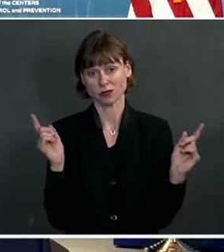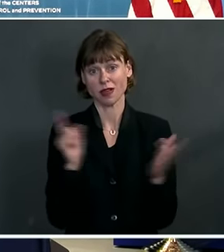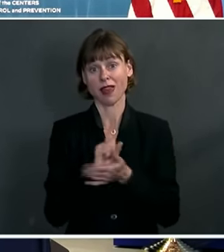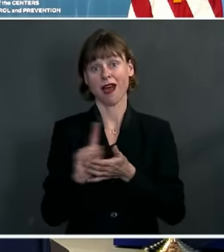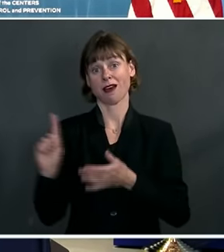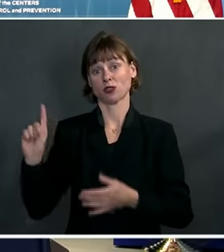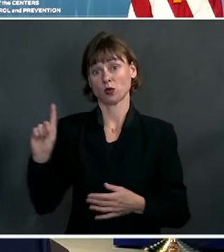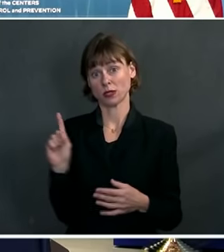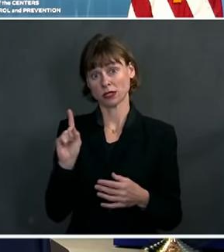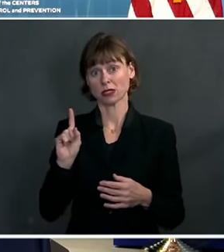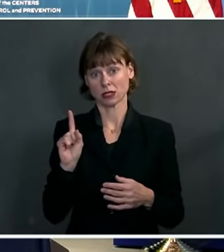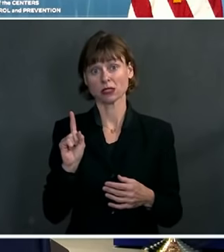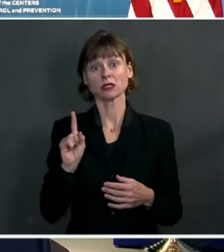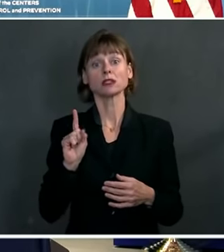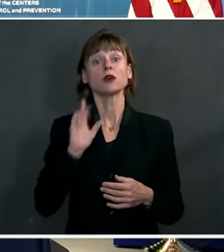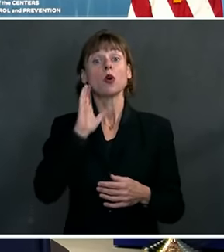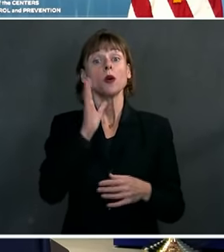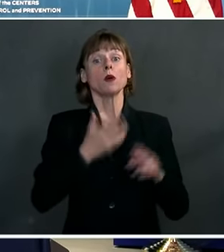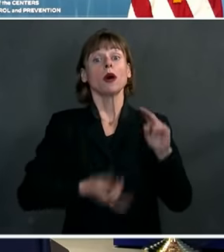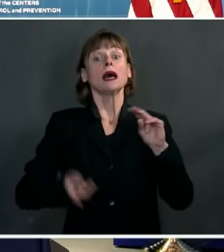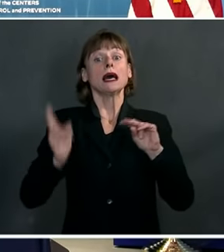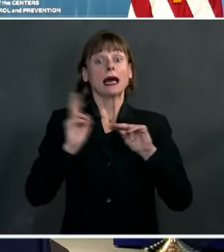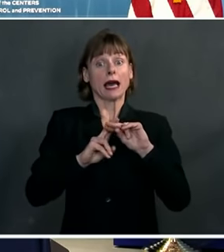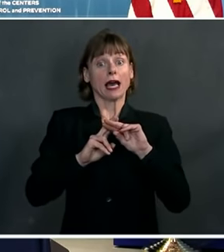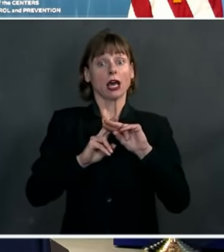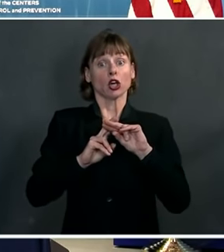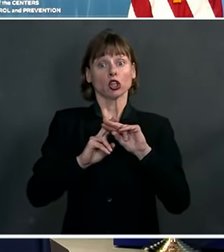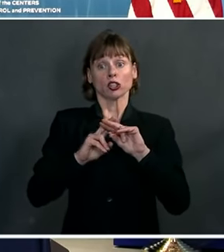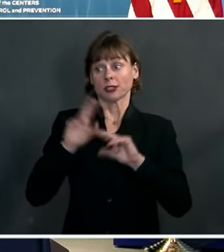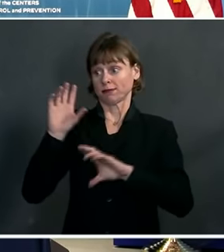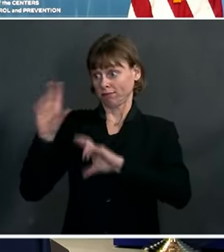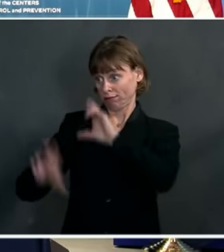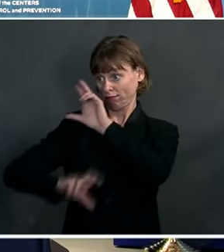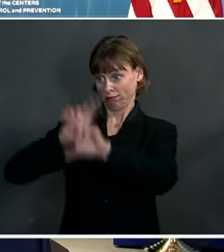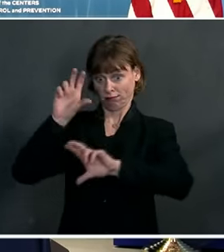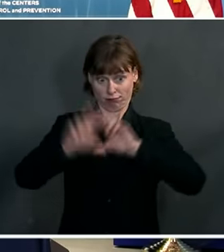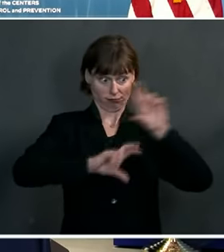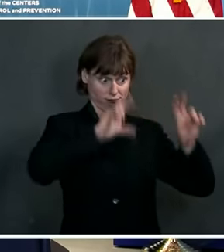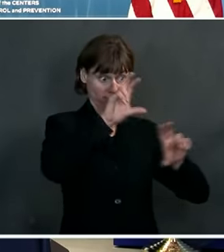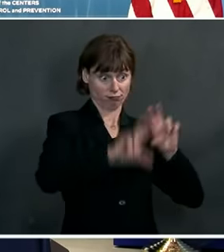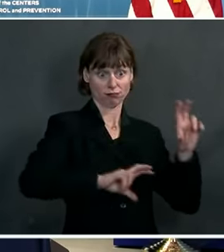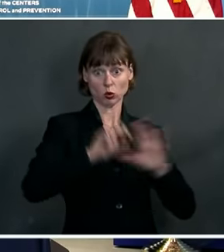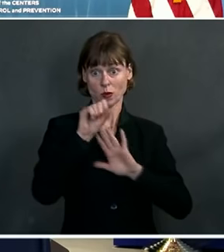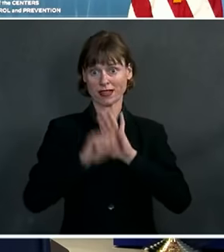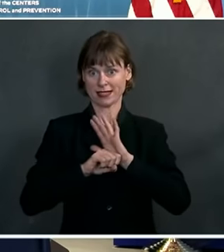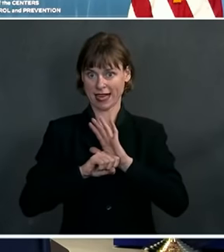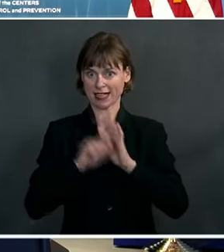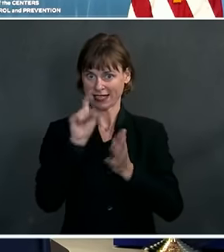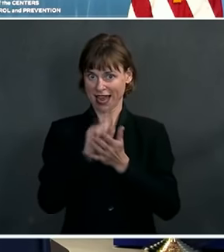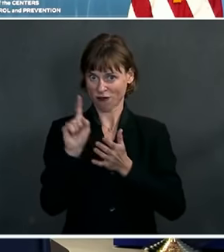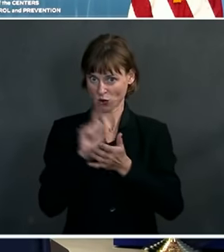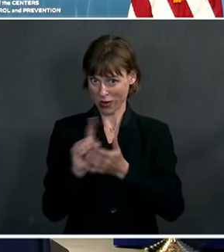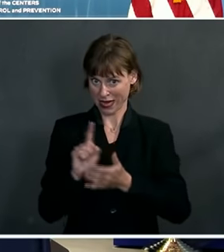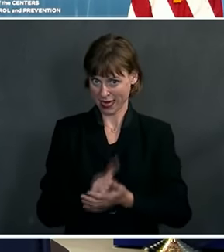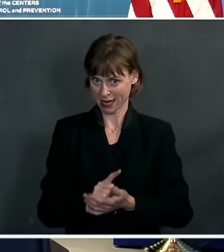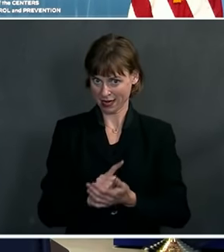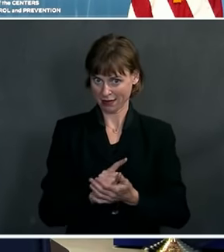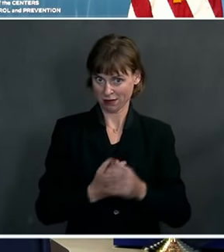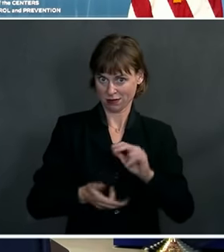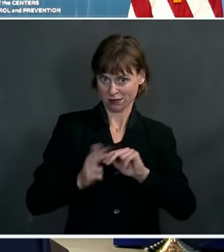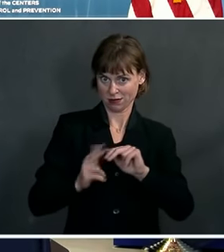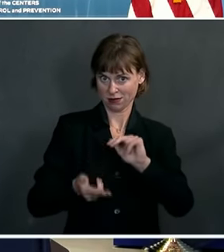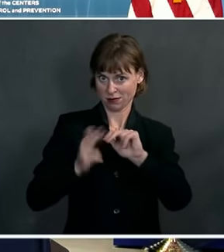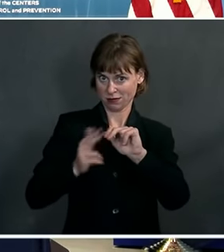that we will increase supply week over week by 16% and vastly improve the